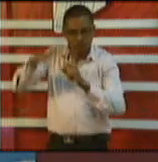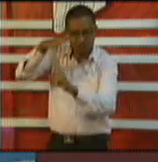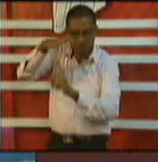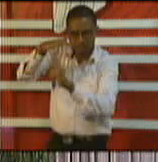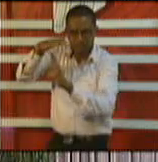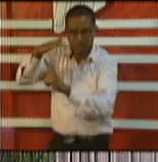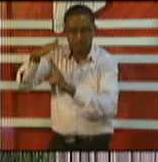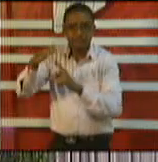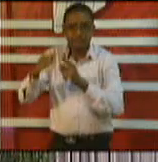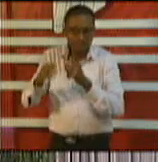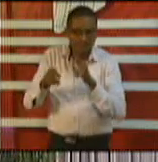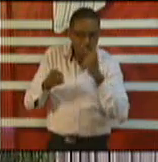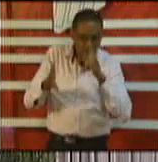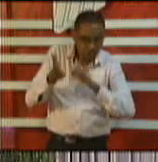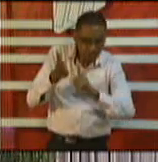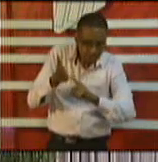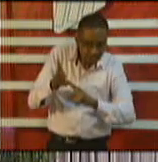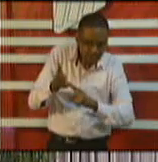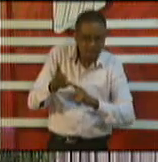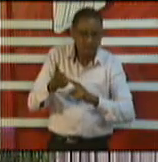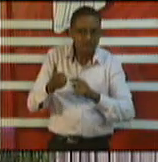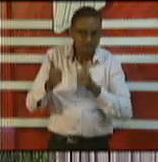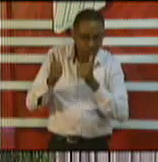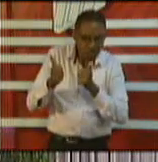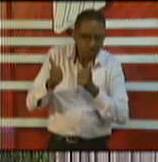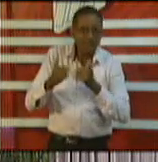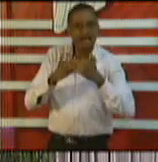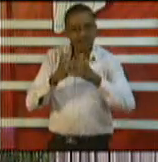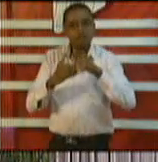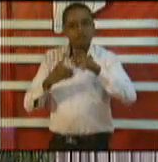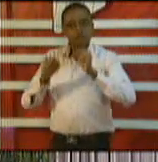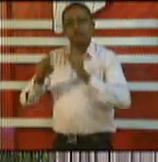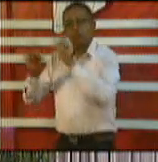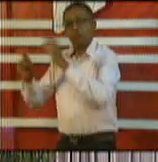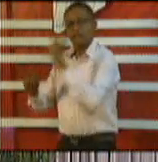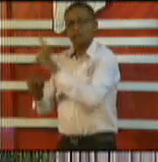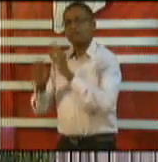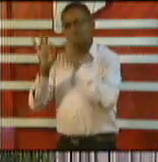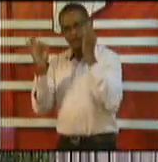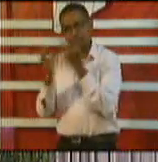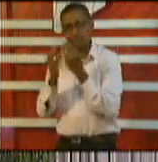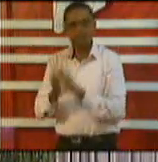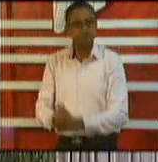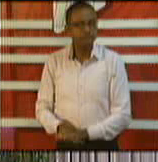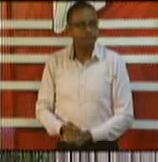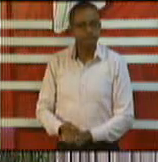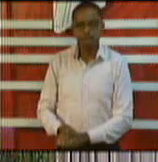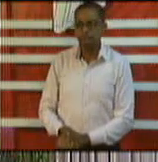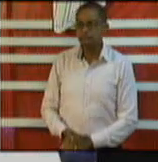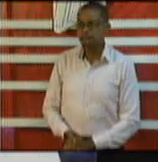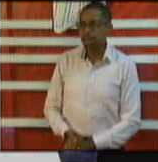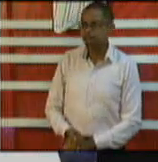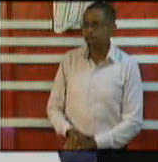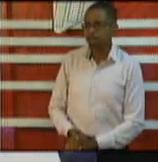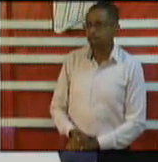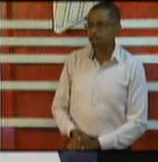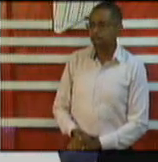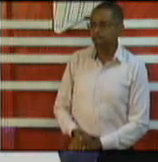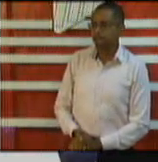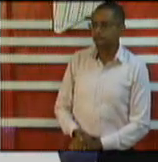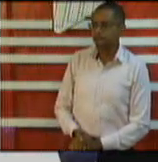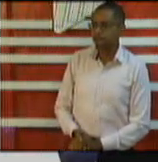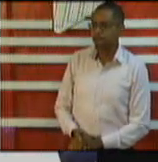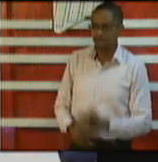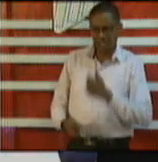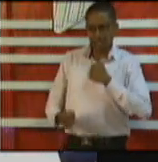thank you I think Richard had another question sure go ahead please yes I do I just want to correct or just